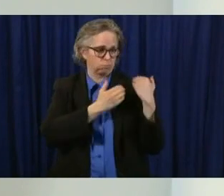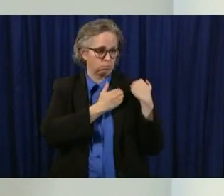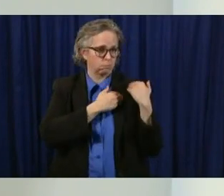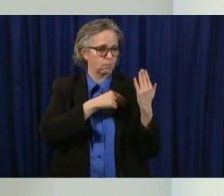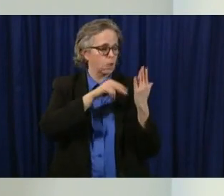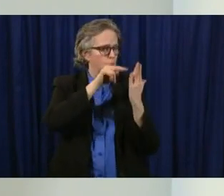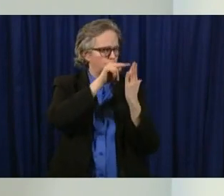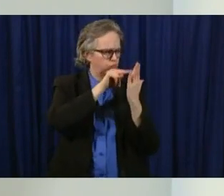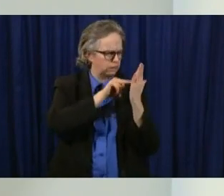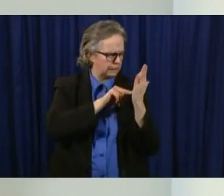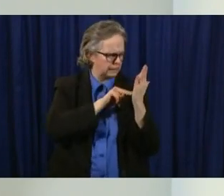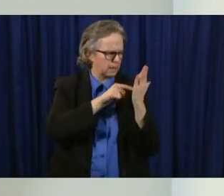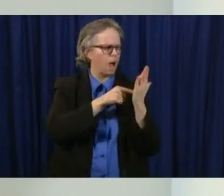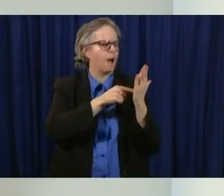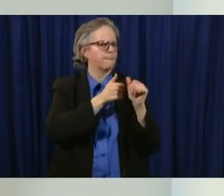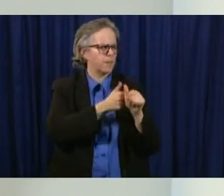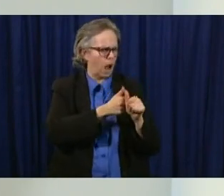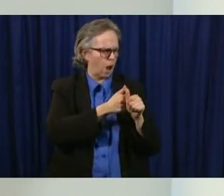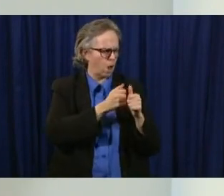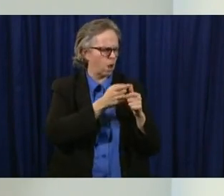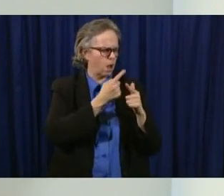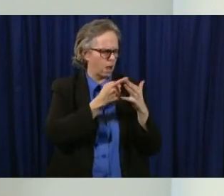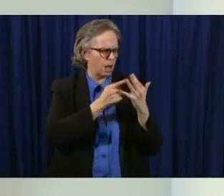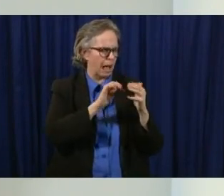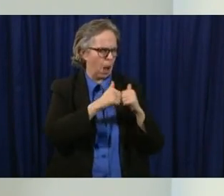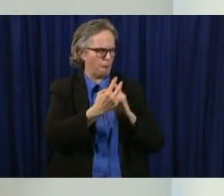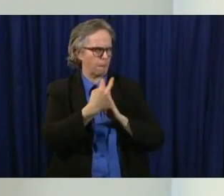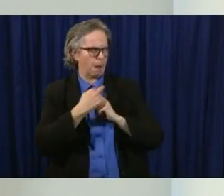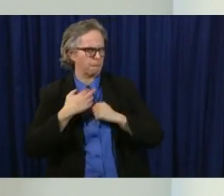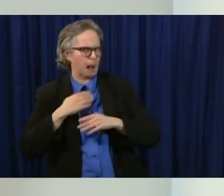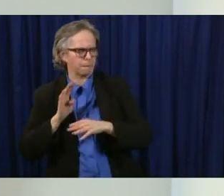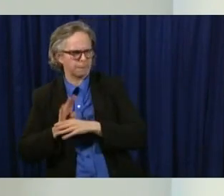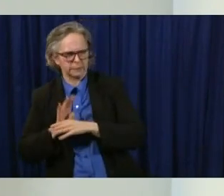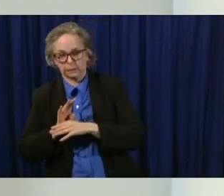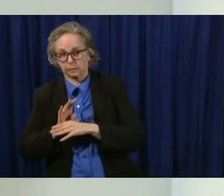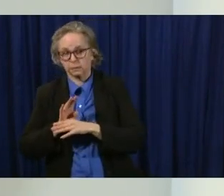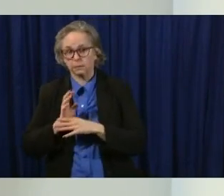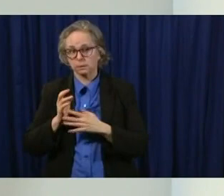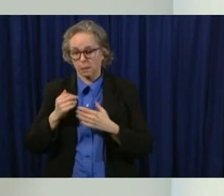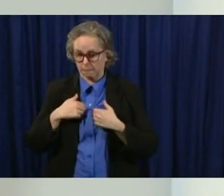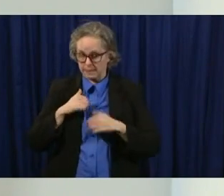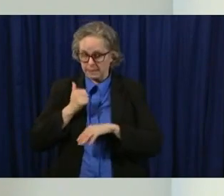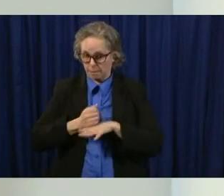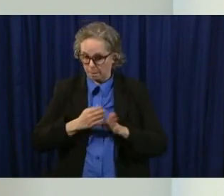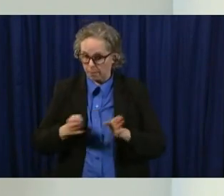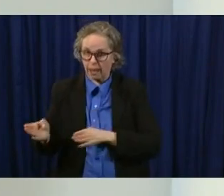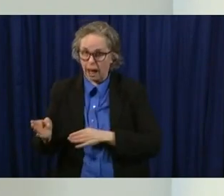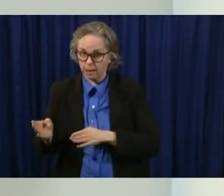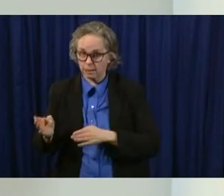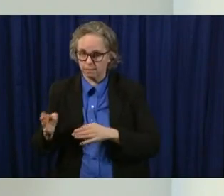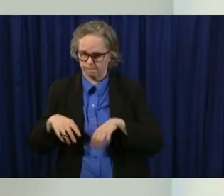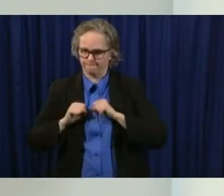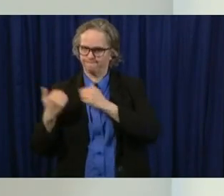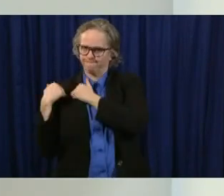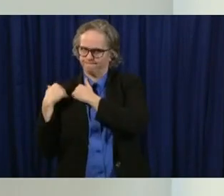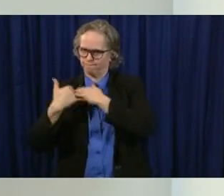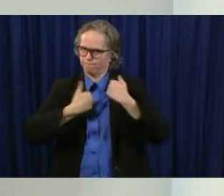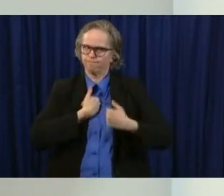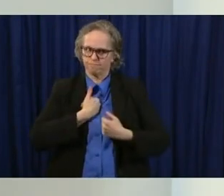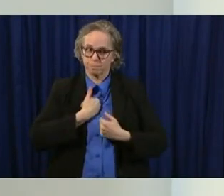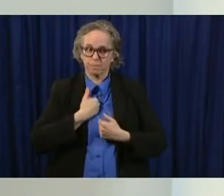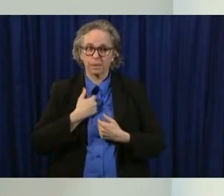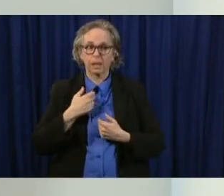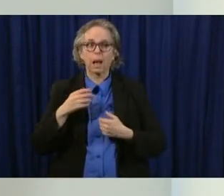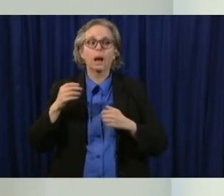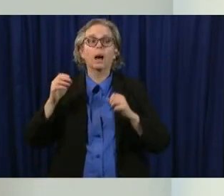you need to develop a plan to comply with them and then you need to be able to justify them if you open up because if you can